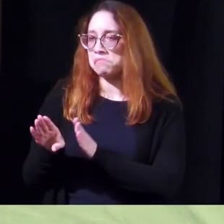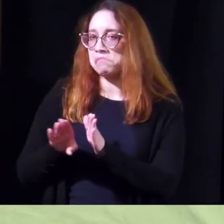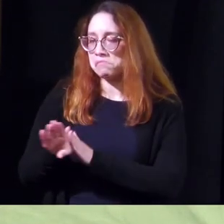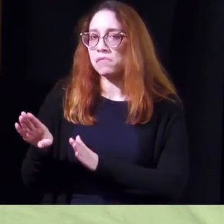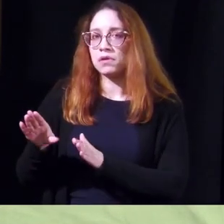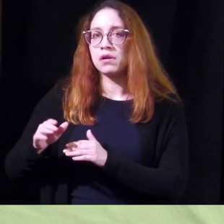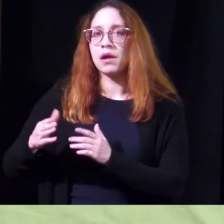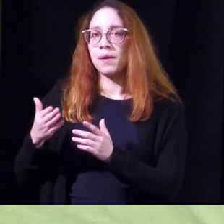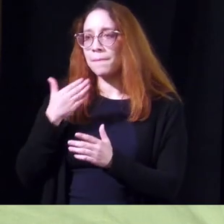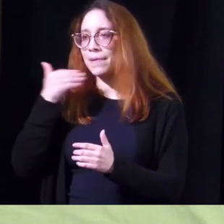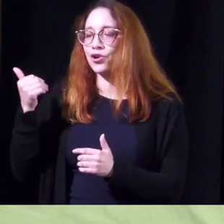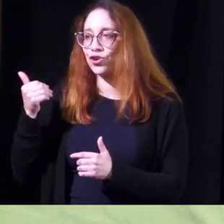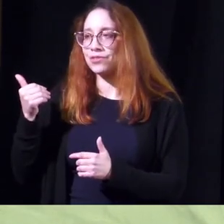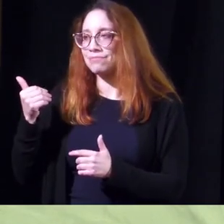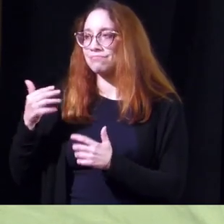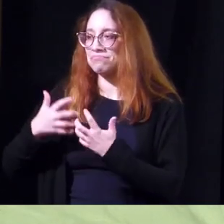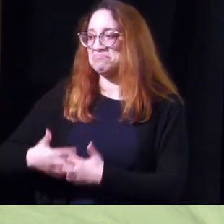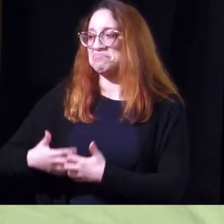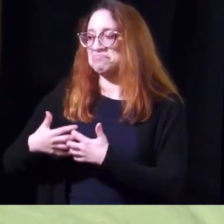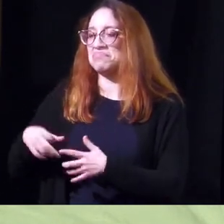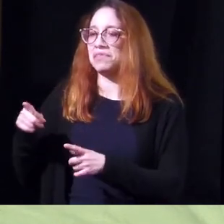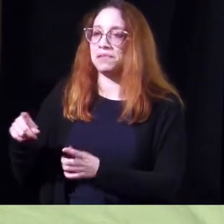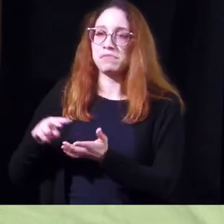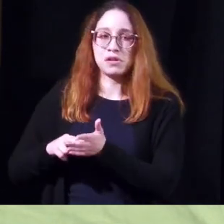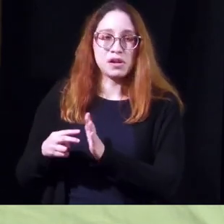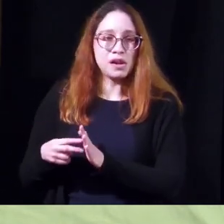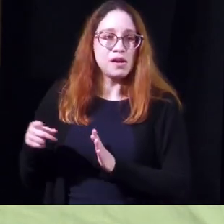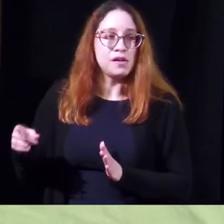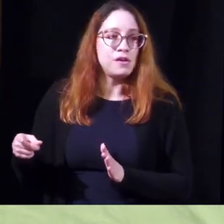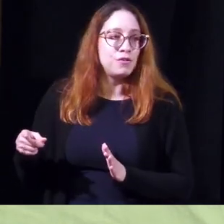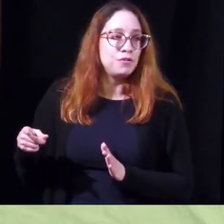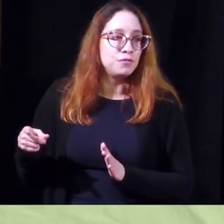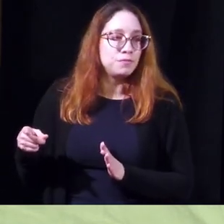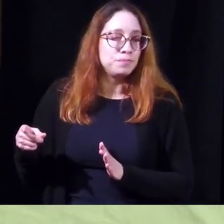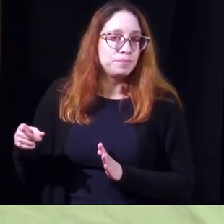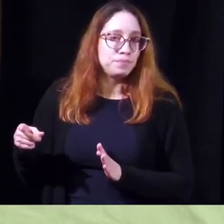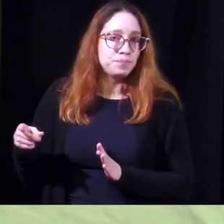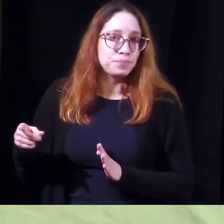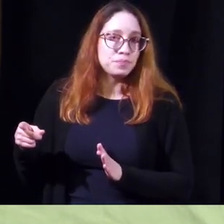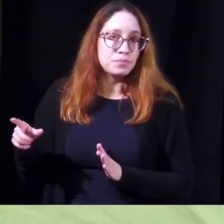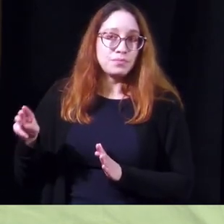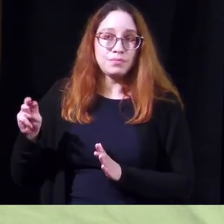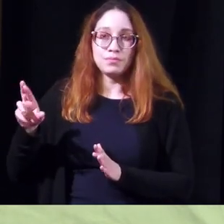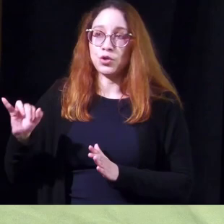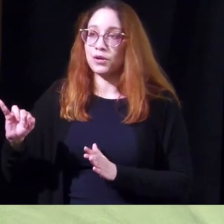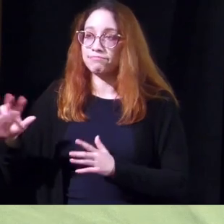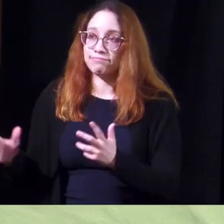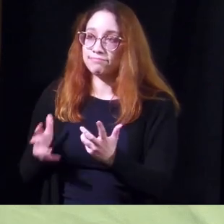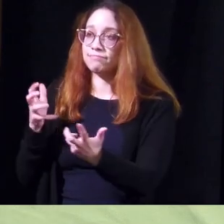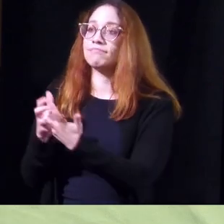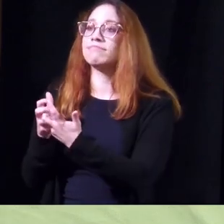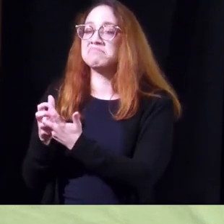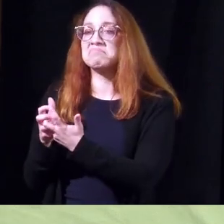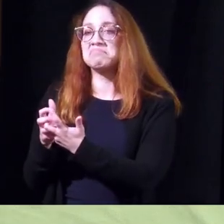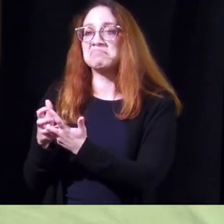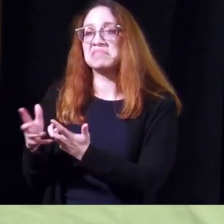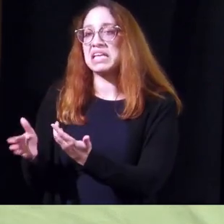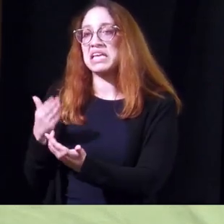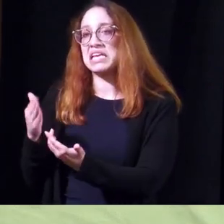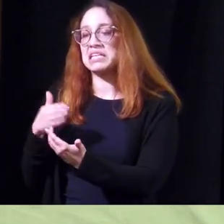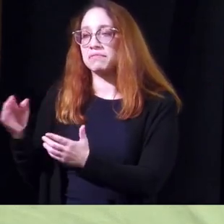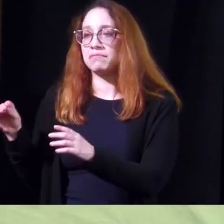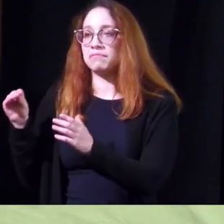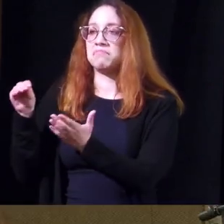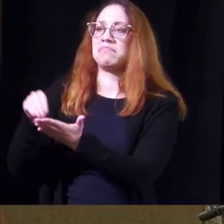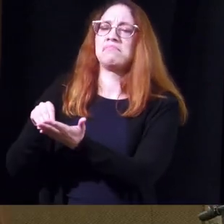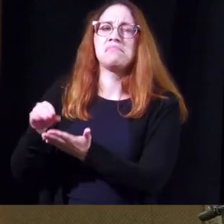they built a better mousetrap and that meant that they the one their ones are mri compatible they were easy to place